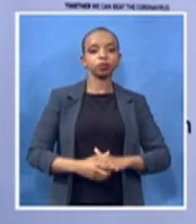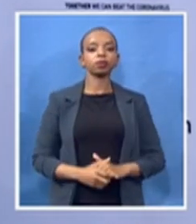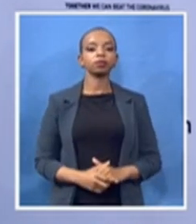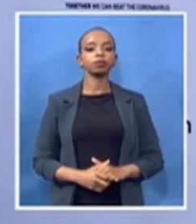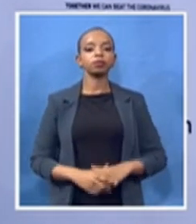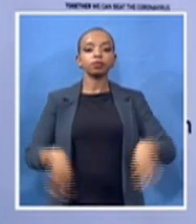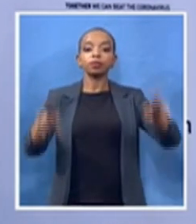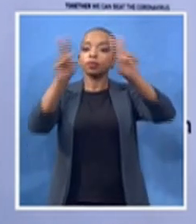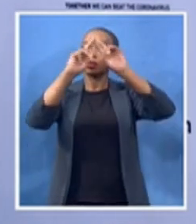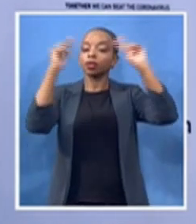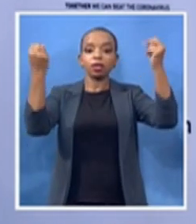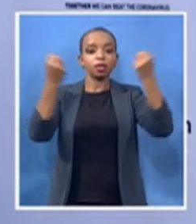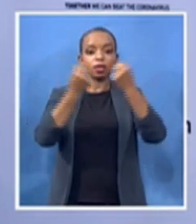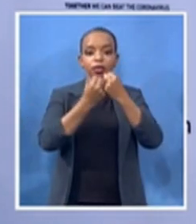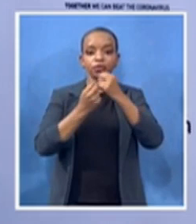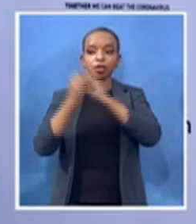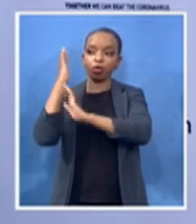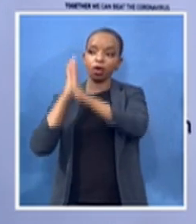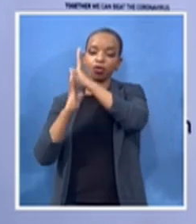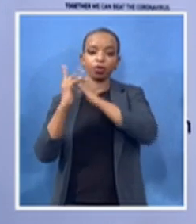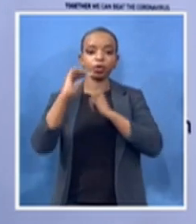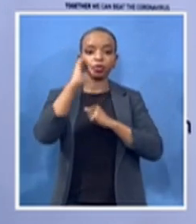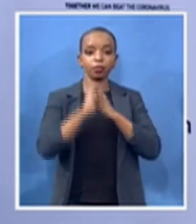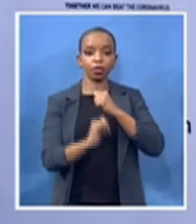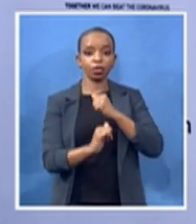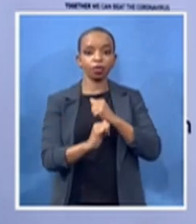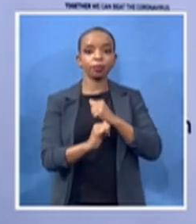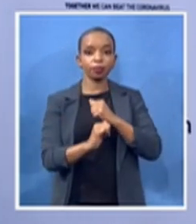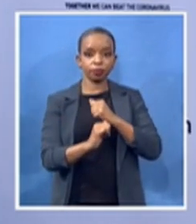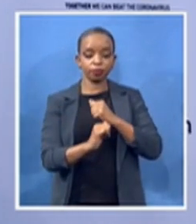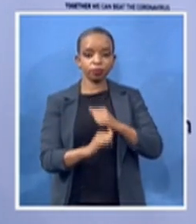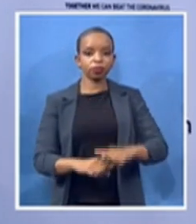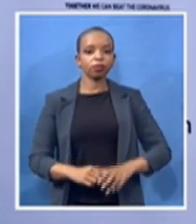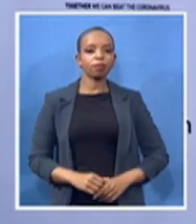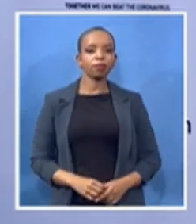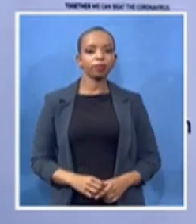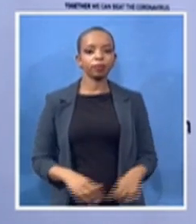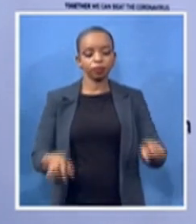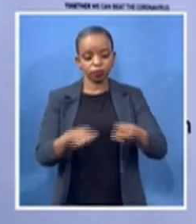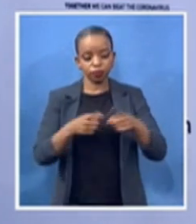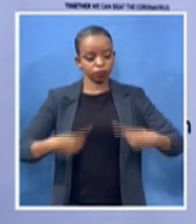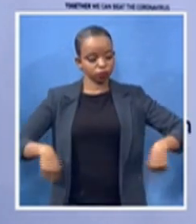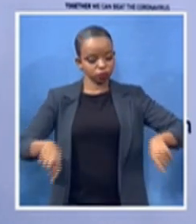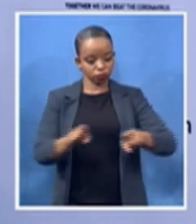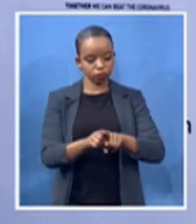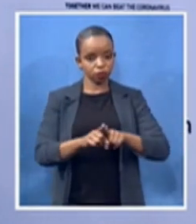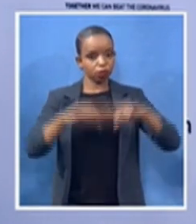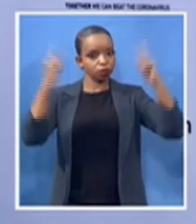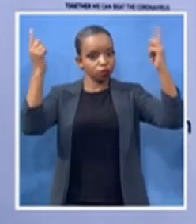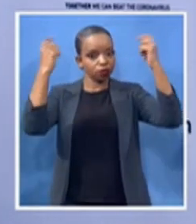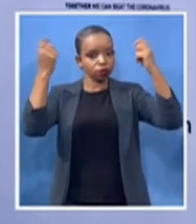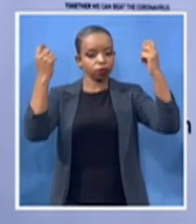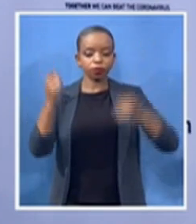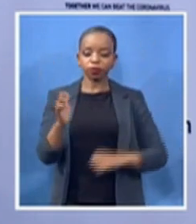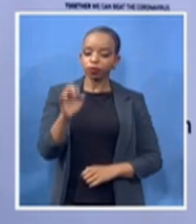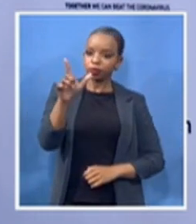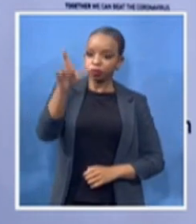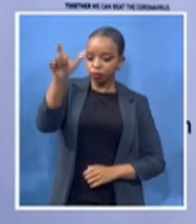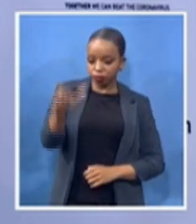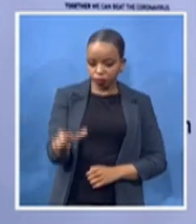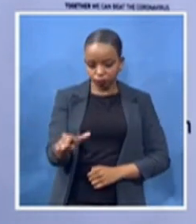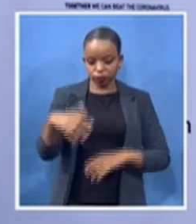celebrating the liquors of this towering figure through a heritage trade connecting the steps